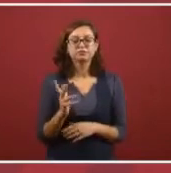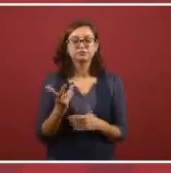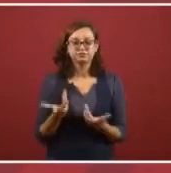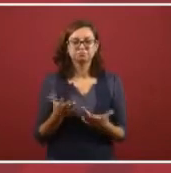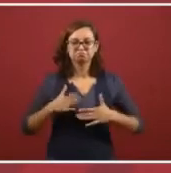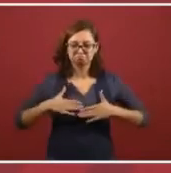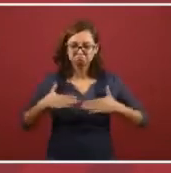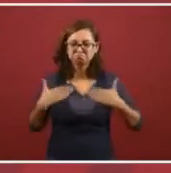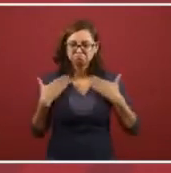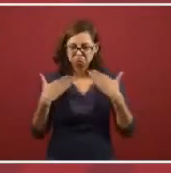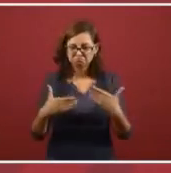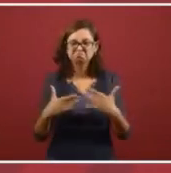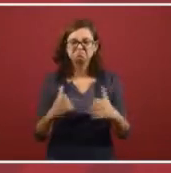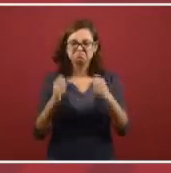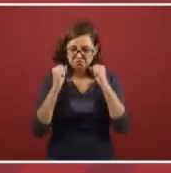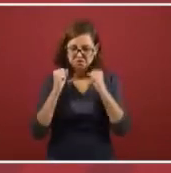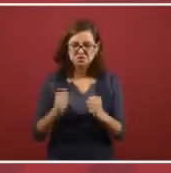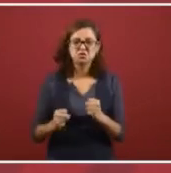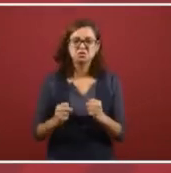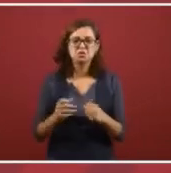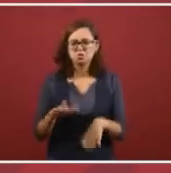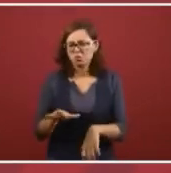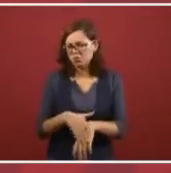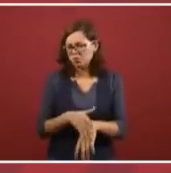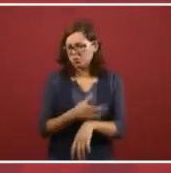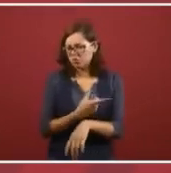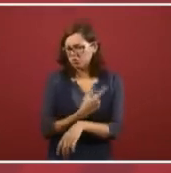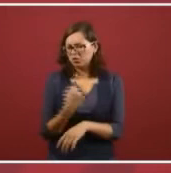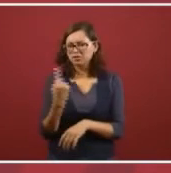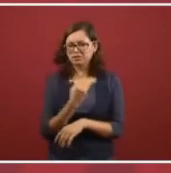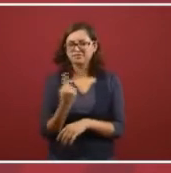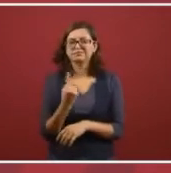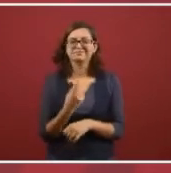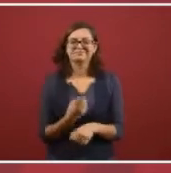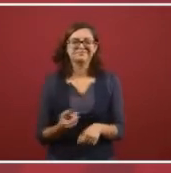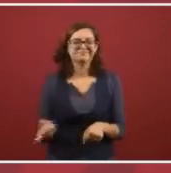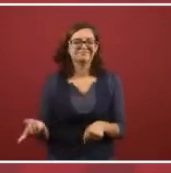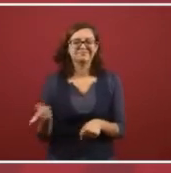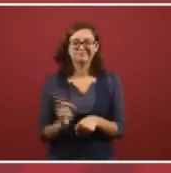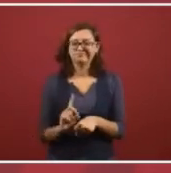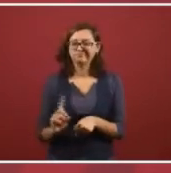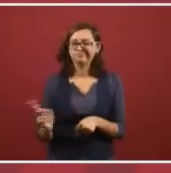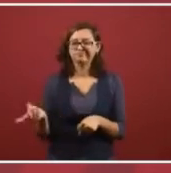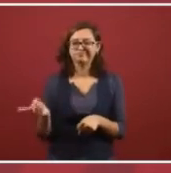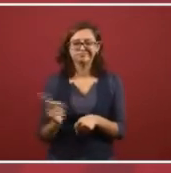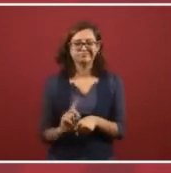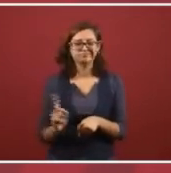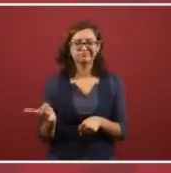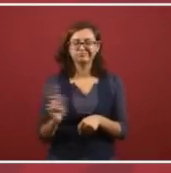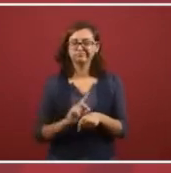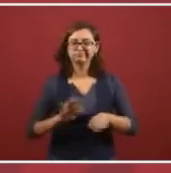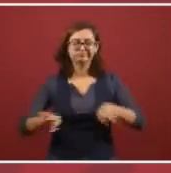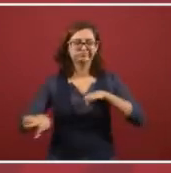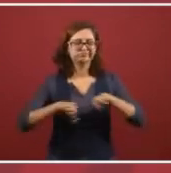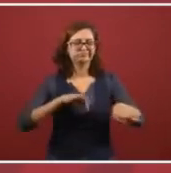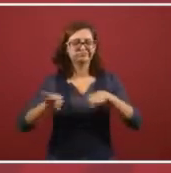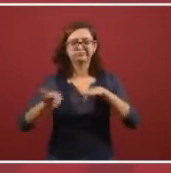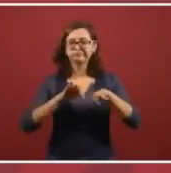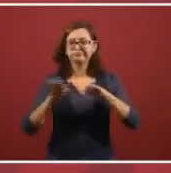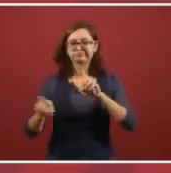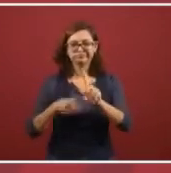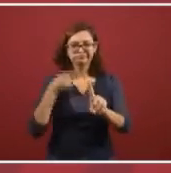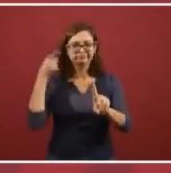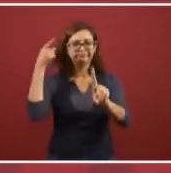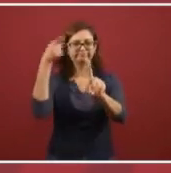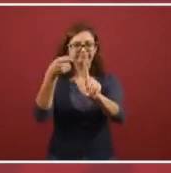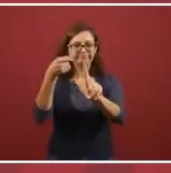But we have confidence, because we work every day in, to that purpose.